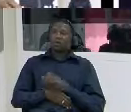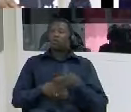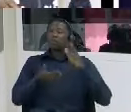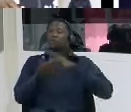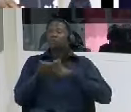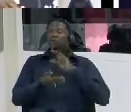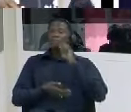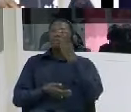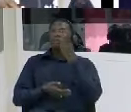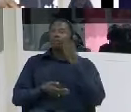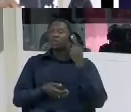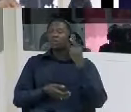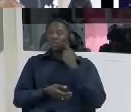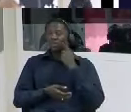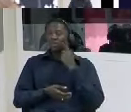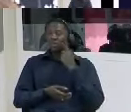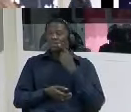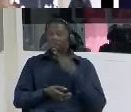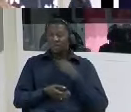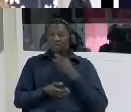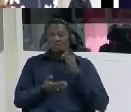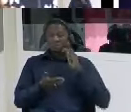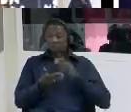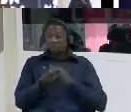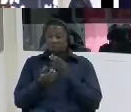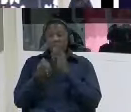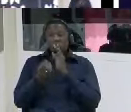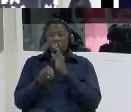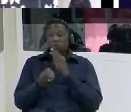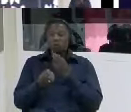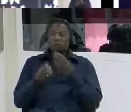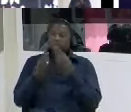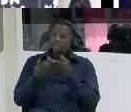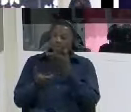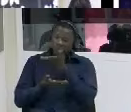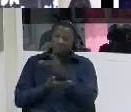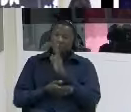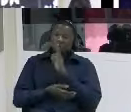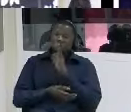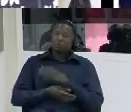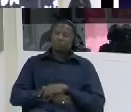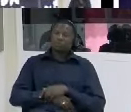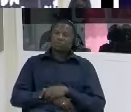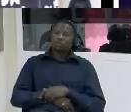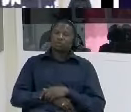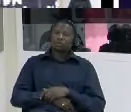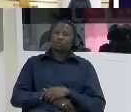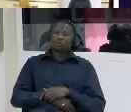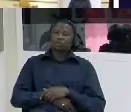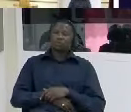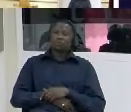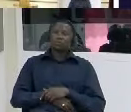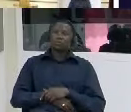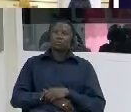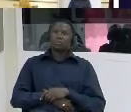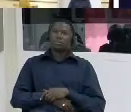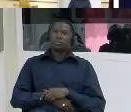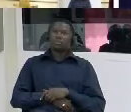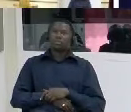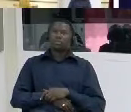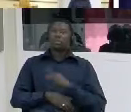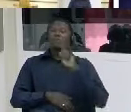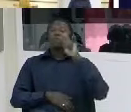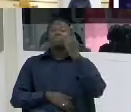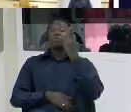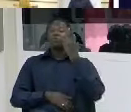uh for this first day i didn't see i saw